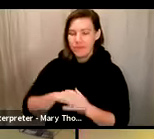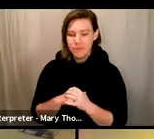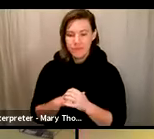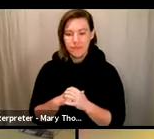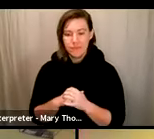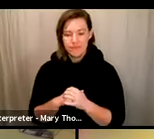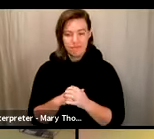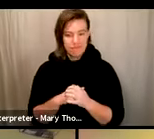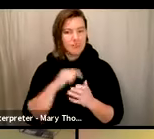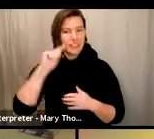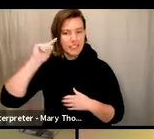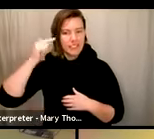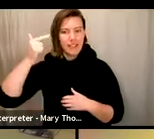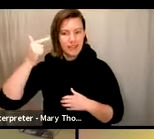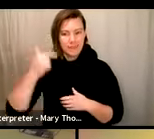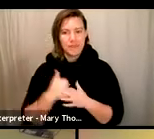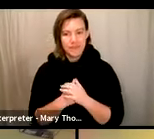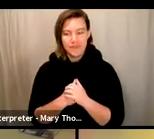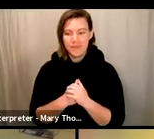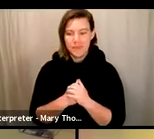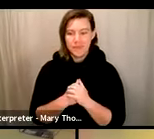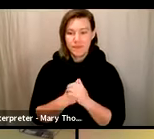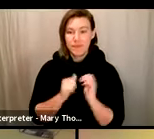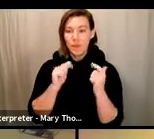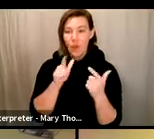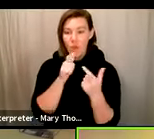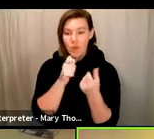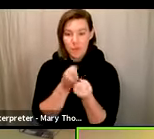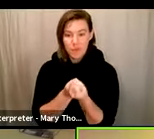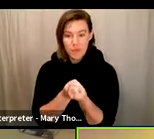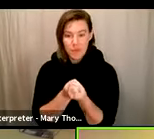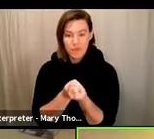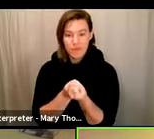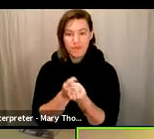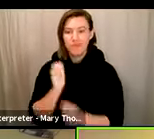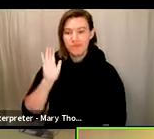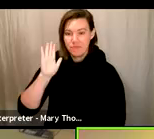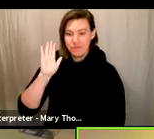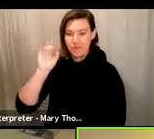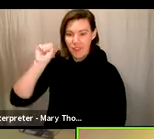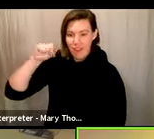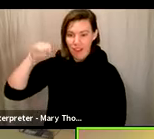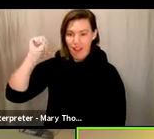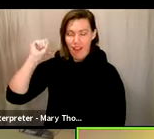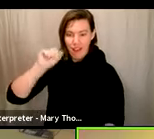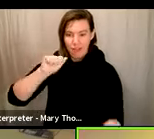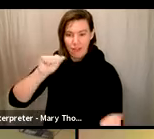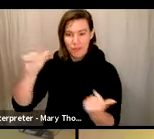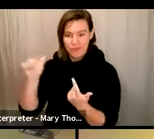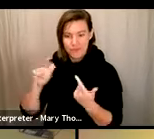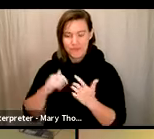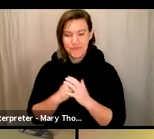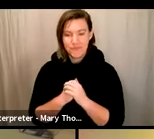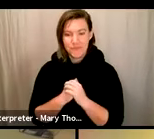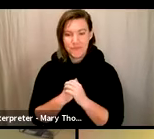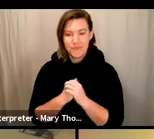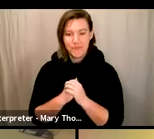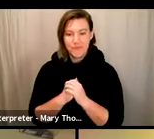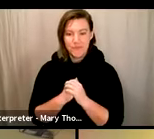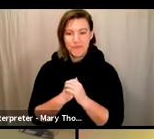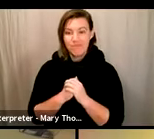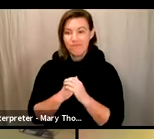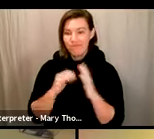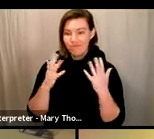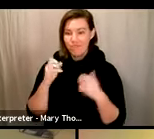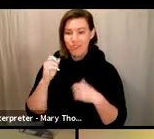Second that? All in favor? Aye. Aye. Okay, so let's give a brief